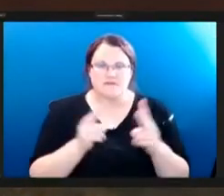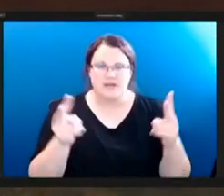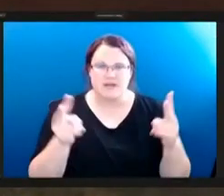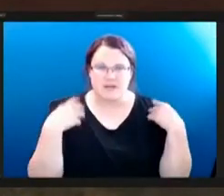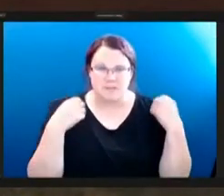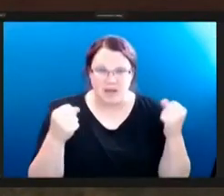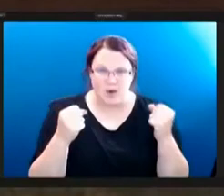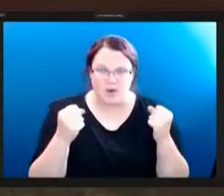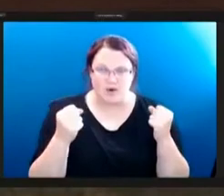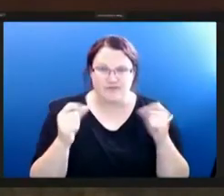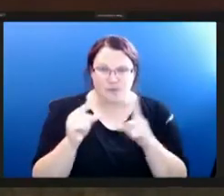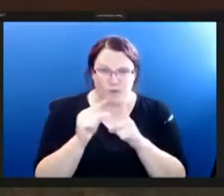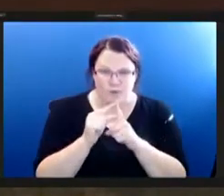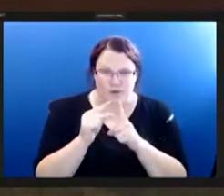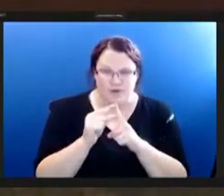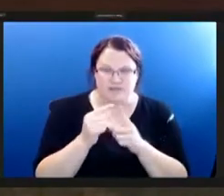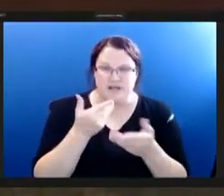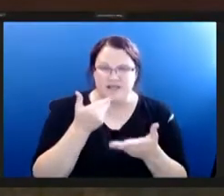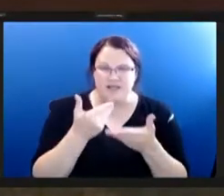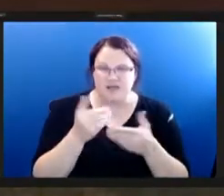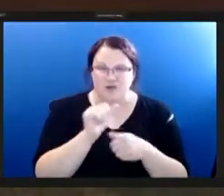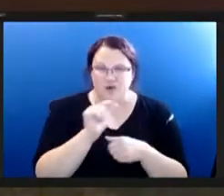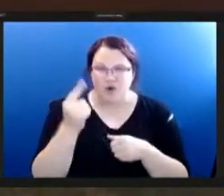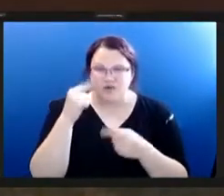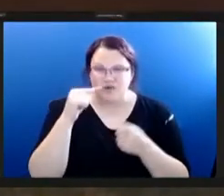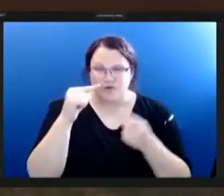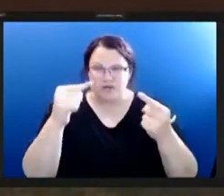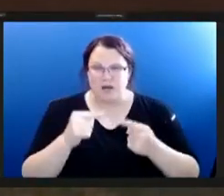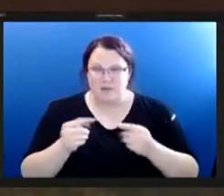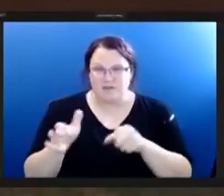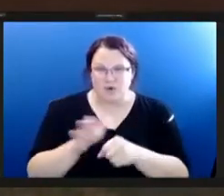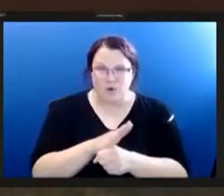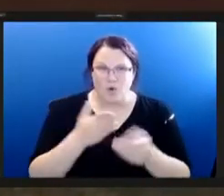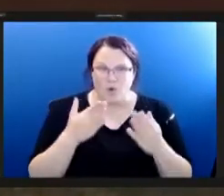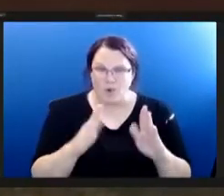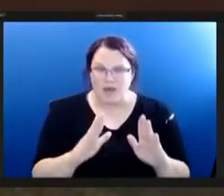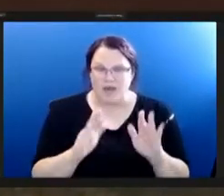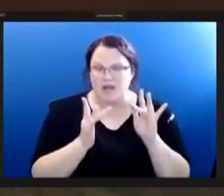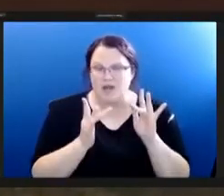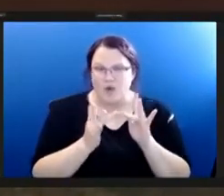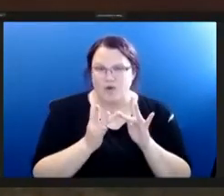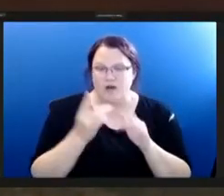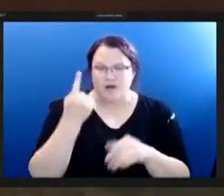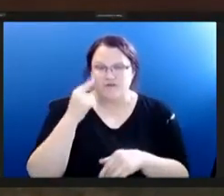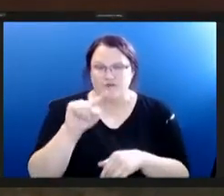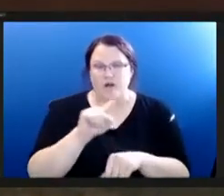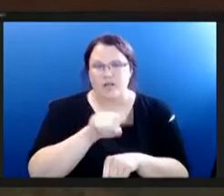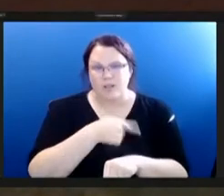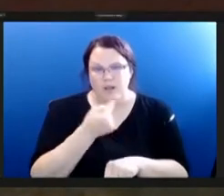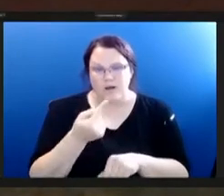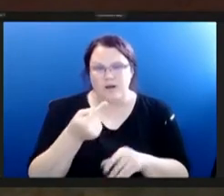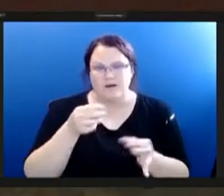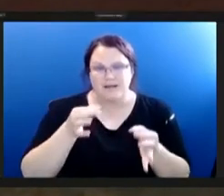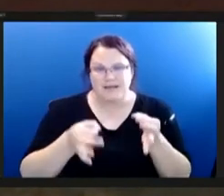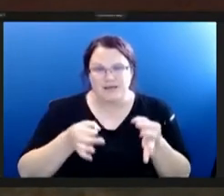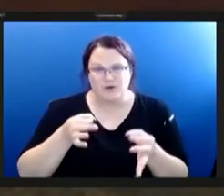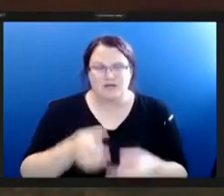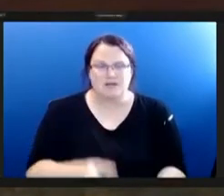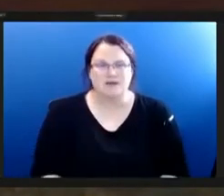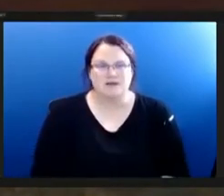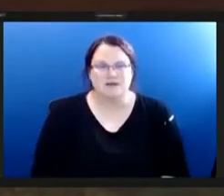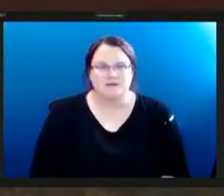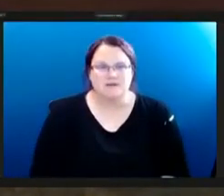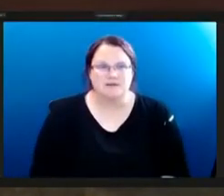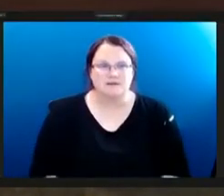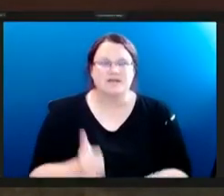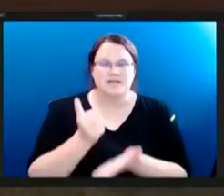um and i thank you all for coming all the way down here and for being online for such a long hearing um and and helping